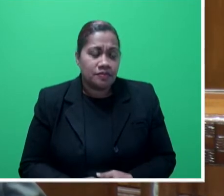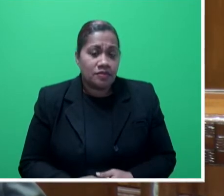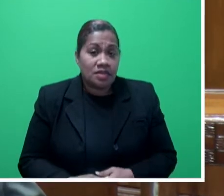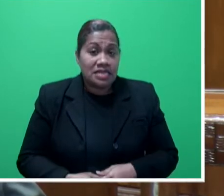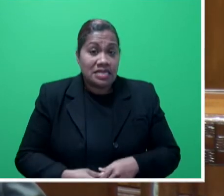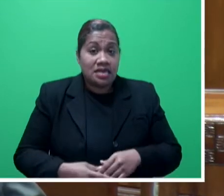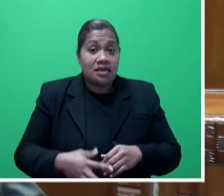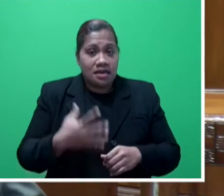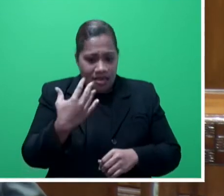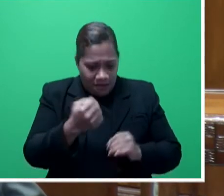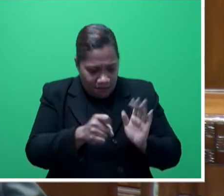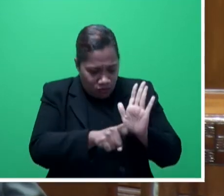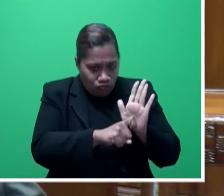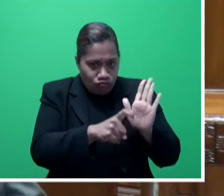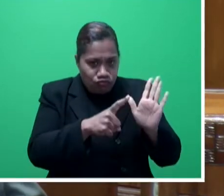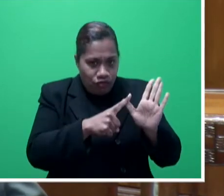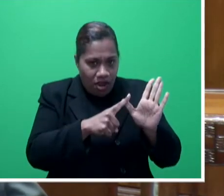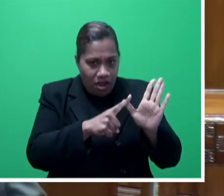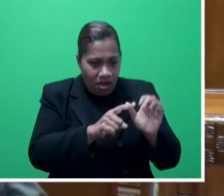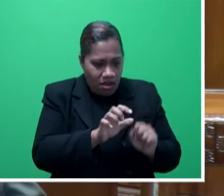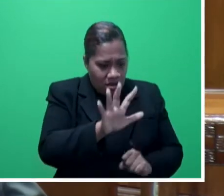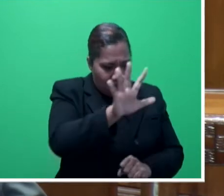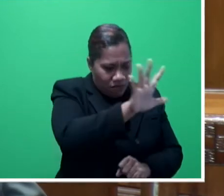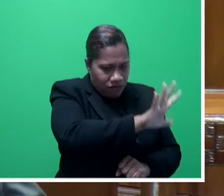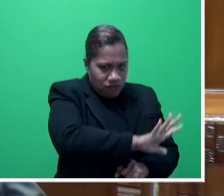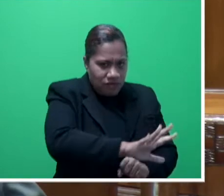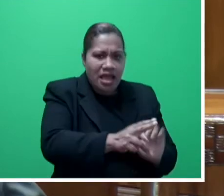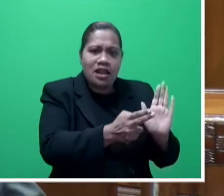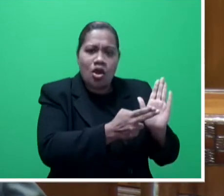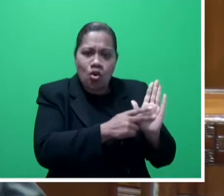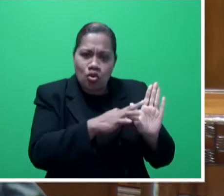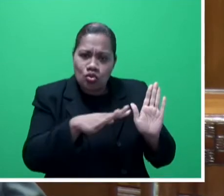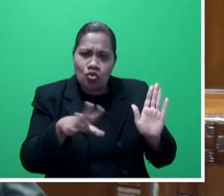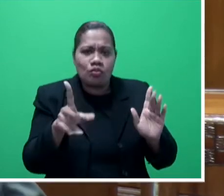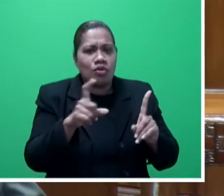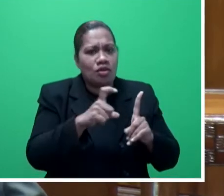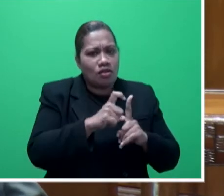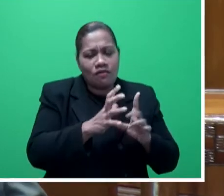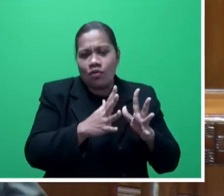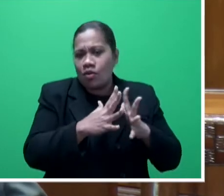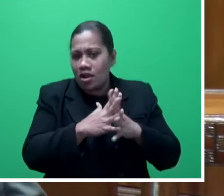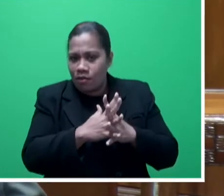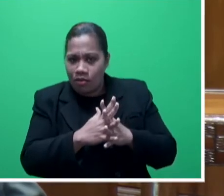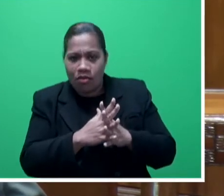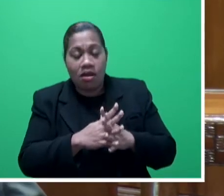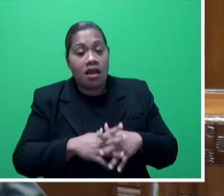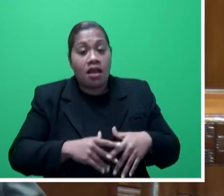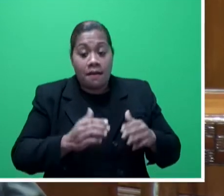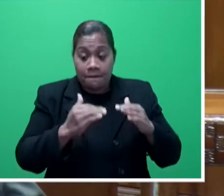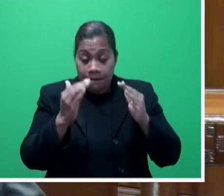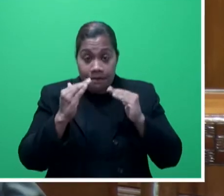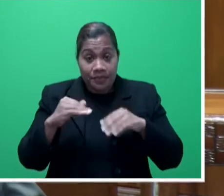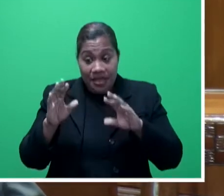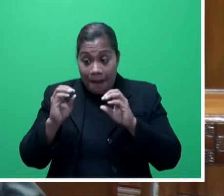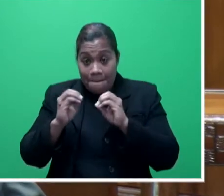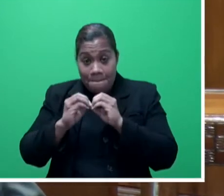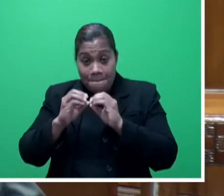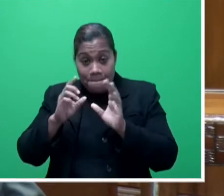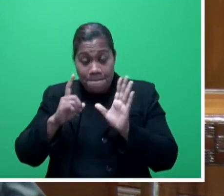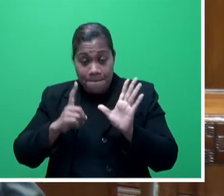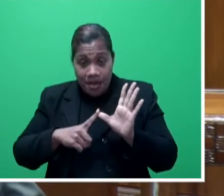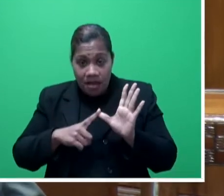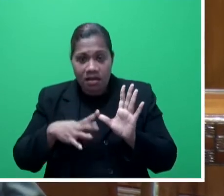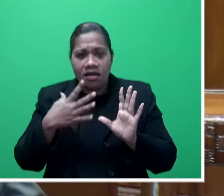Narkuru, Apawanyimbuka, Dronivi, about to start, Narewa. In the Ba district, Saru,